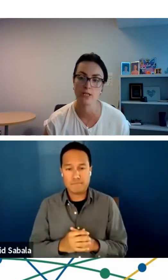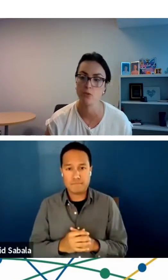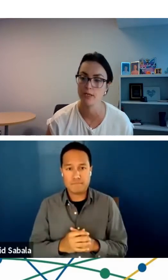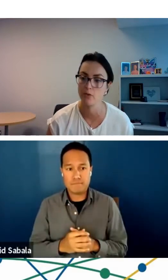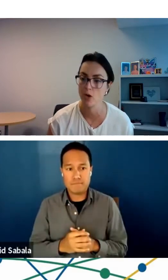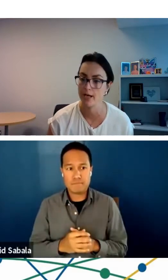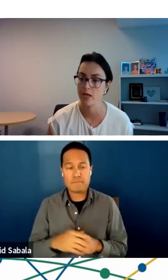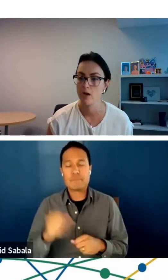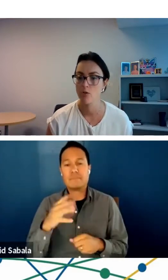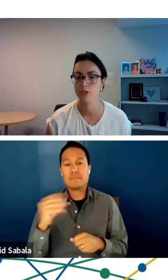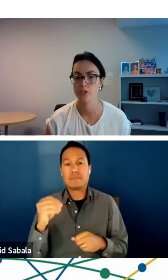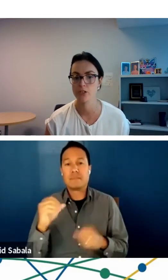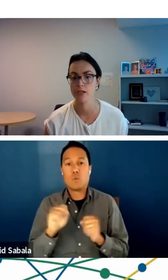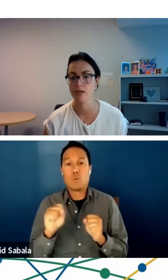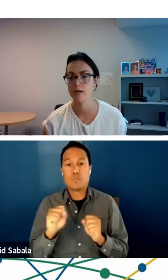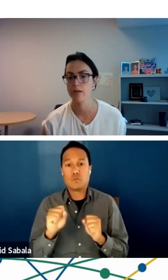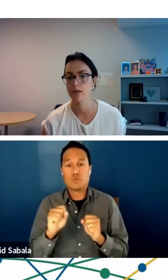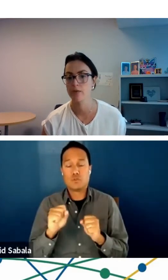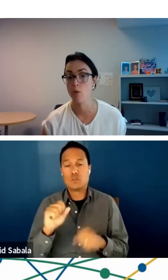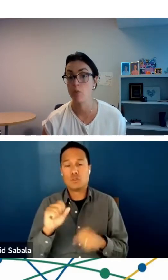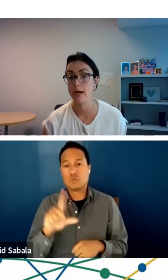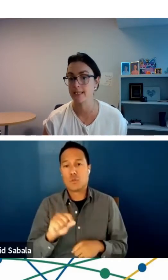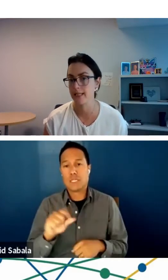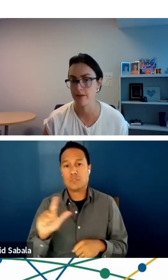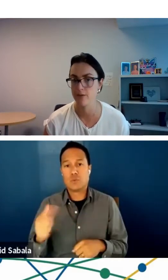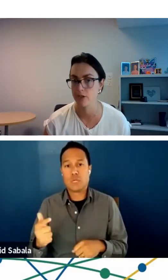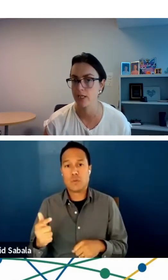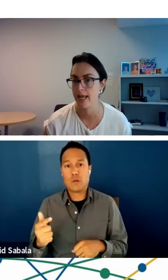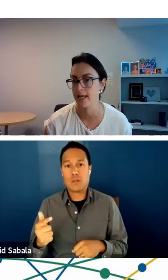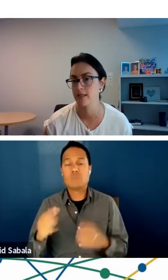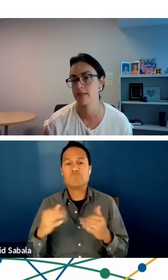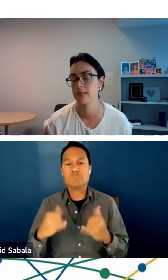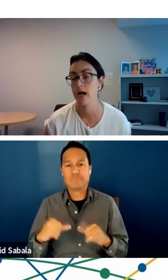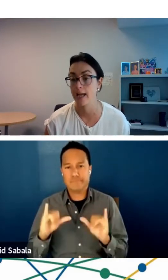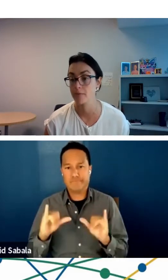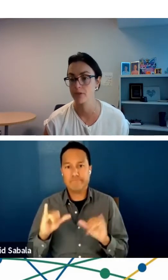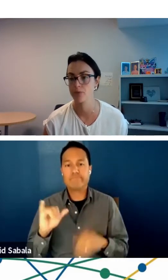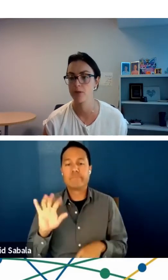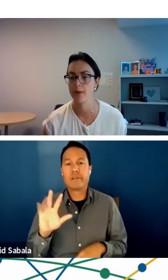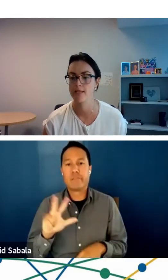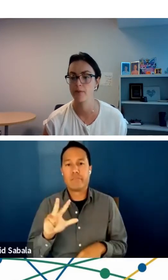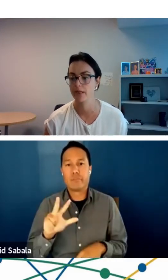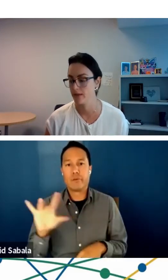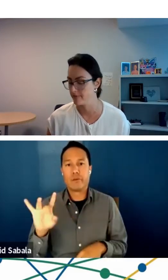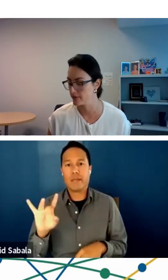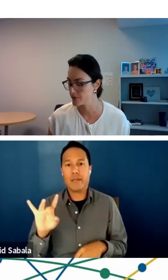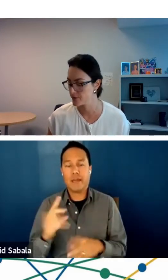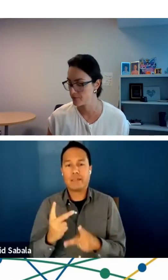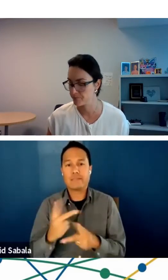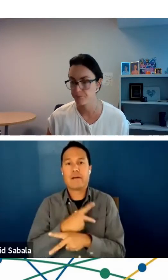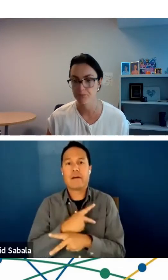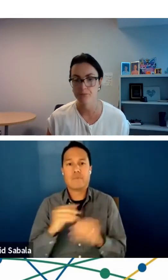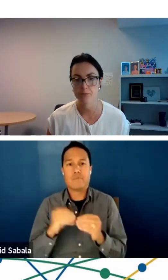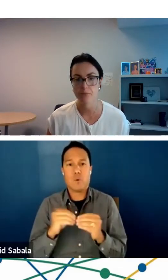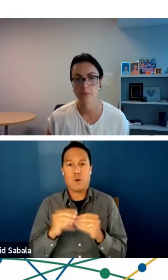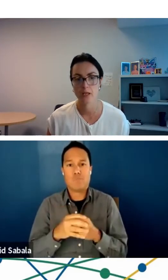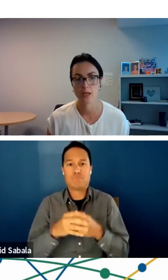winter of 2021, we're still robustly at 38 times pre-pandemic levels.